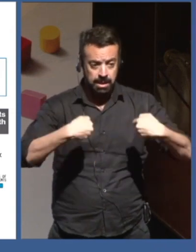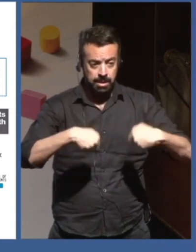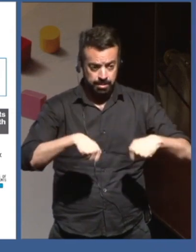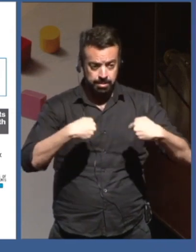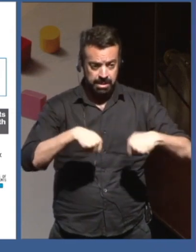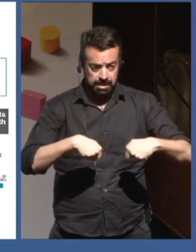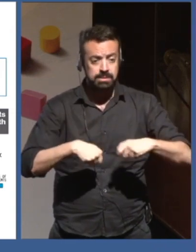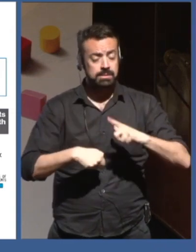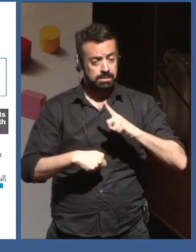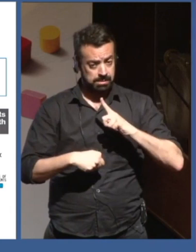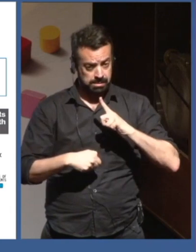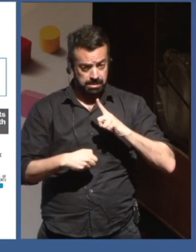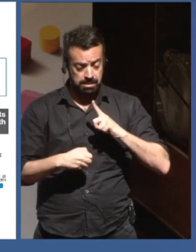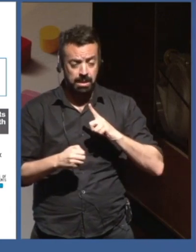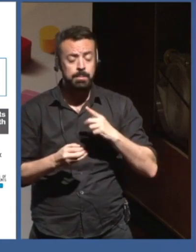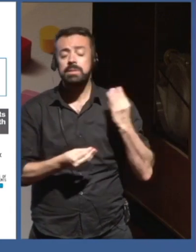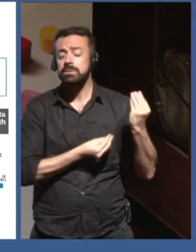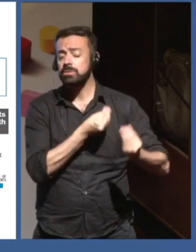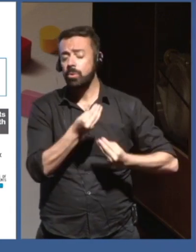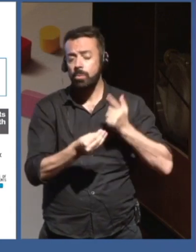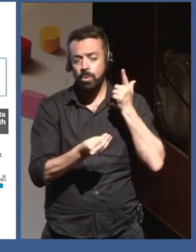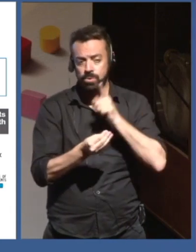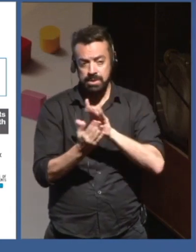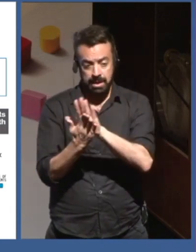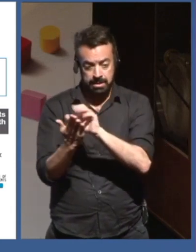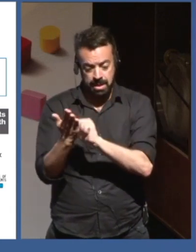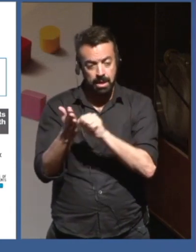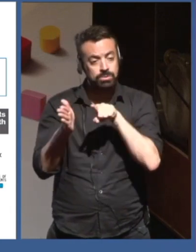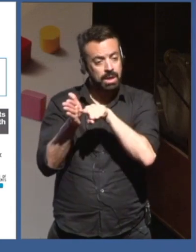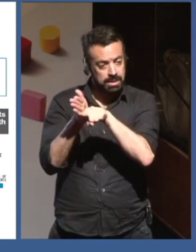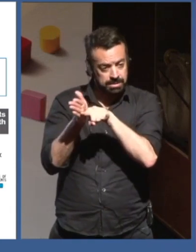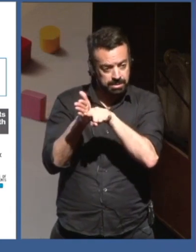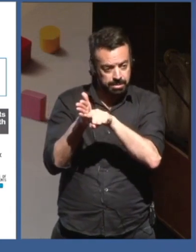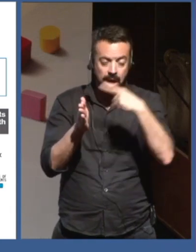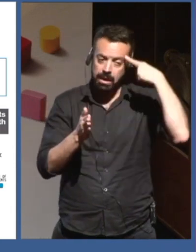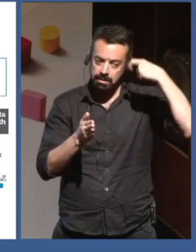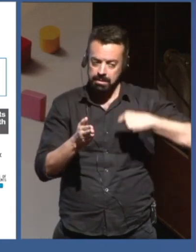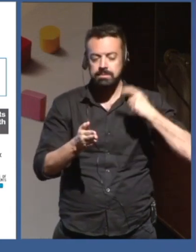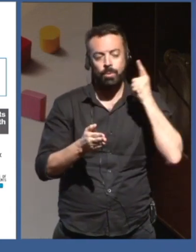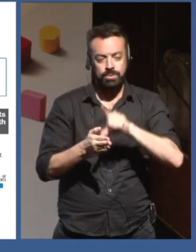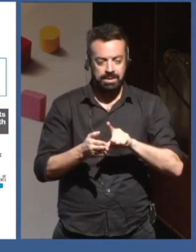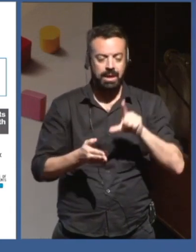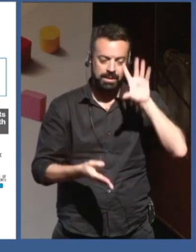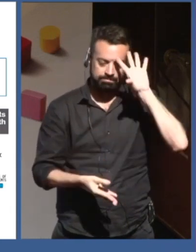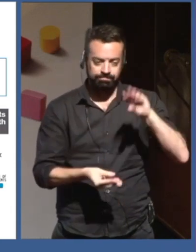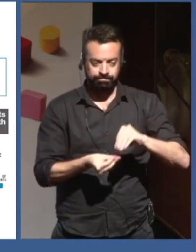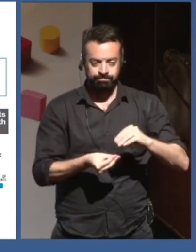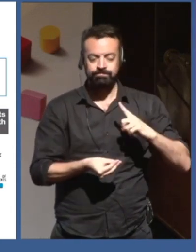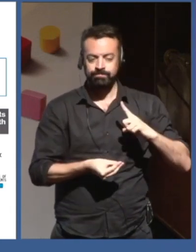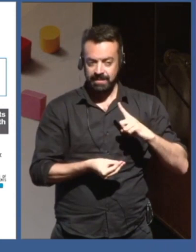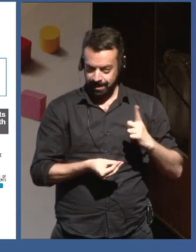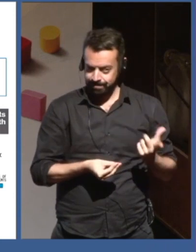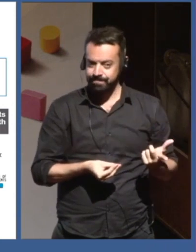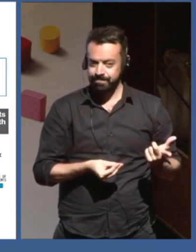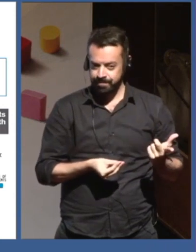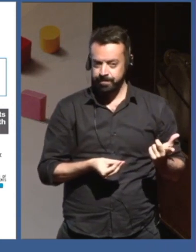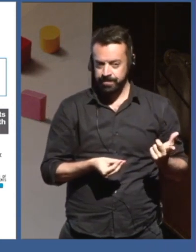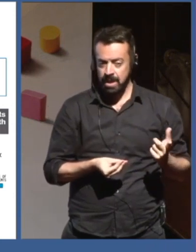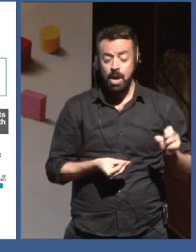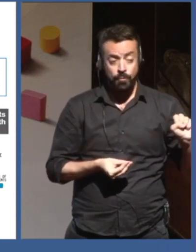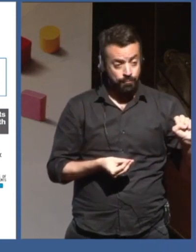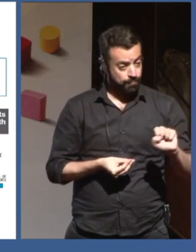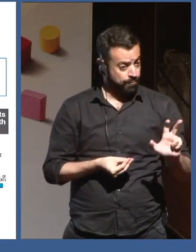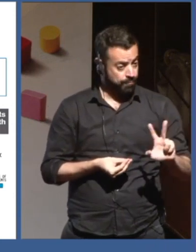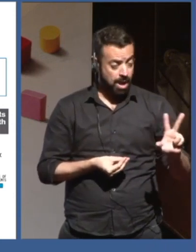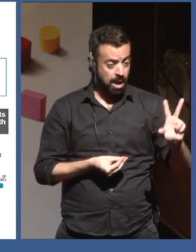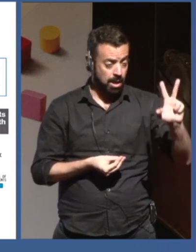what works, what doesn't work. And we do more of what works because it's recognized, because it's valued, because it's rewarded. And we do